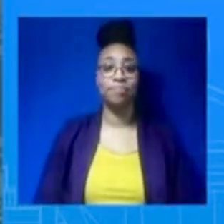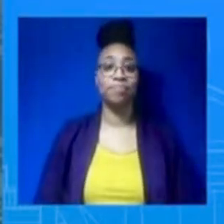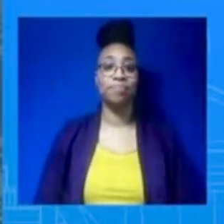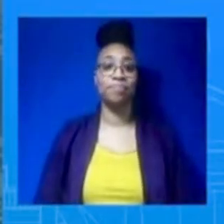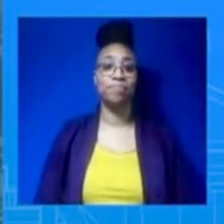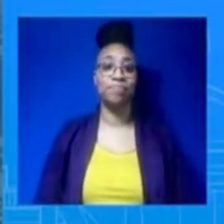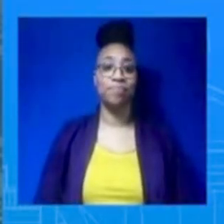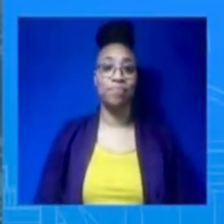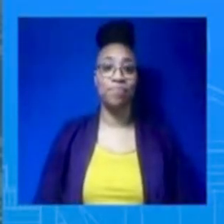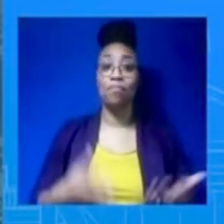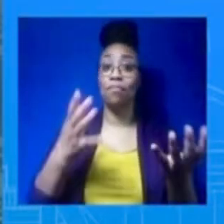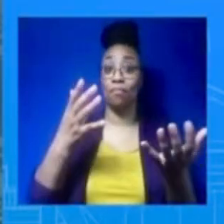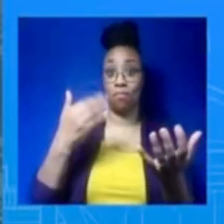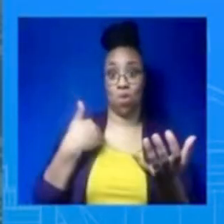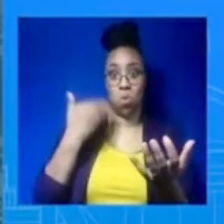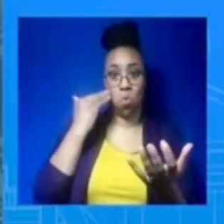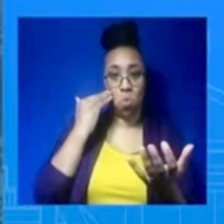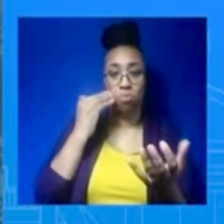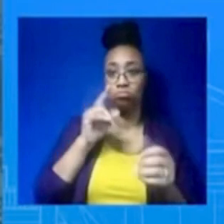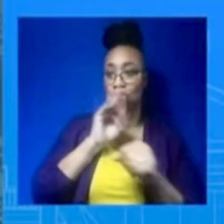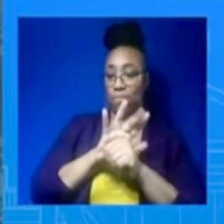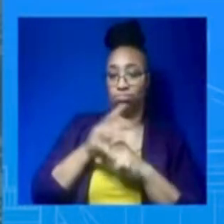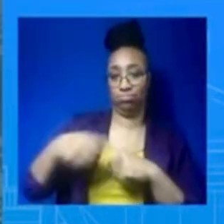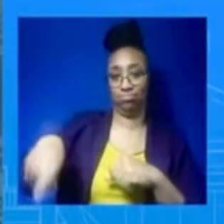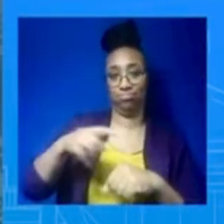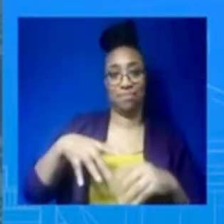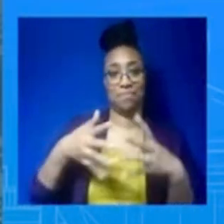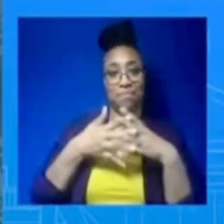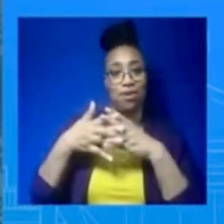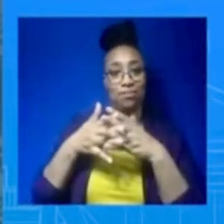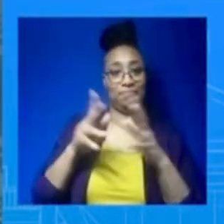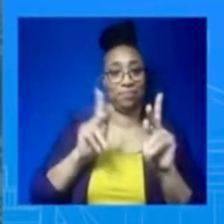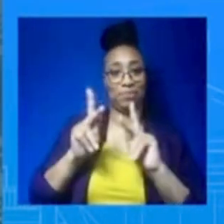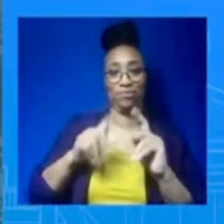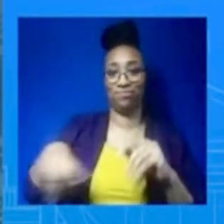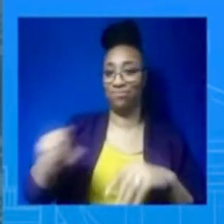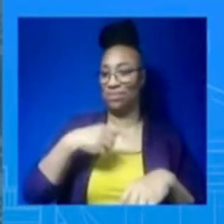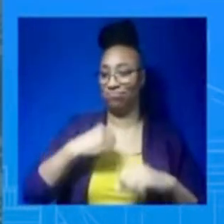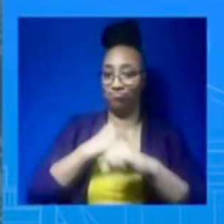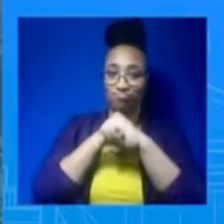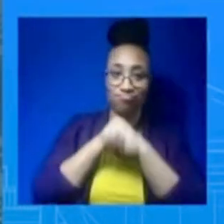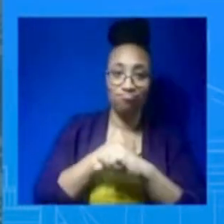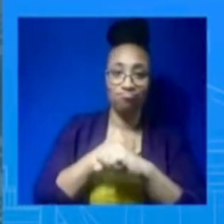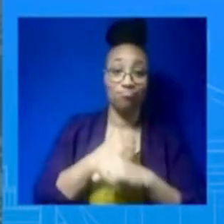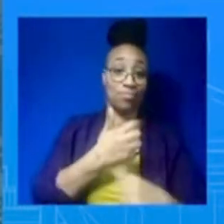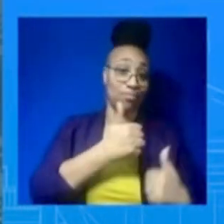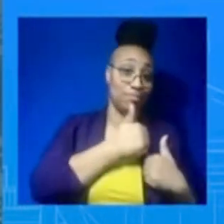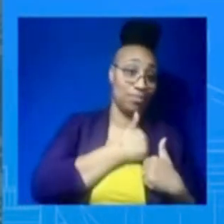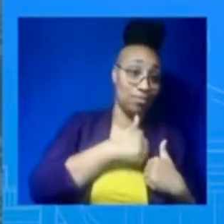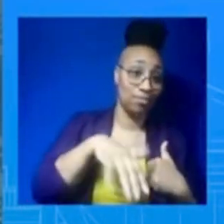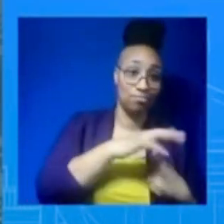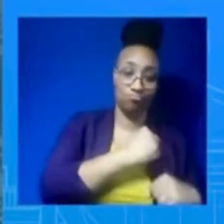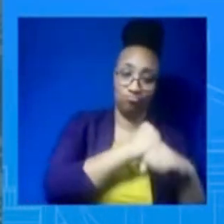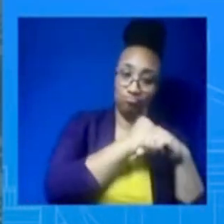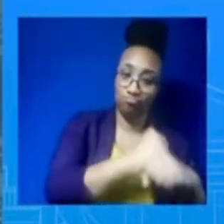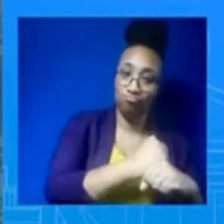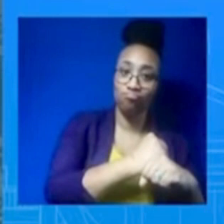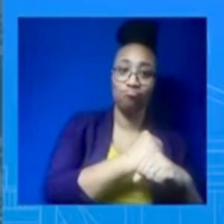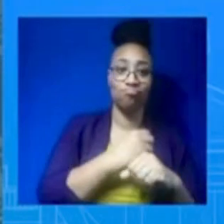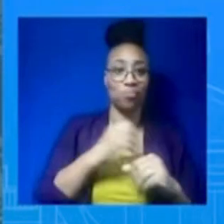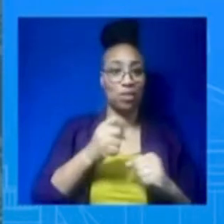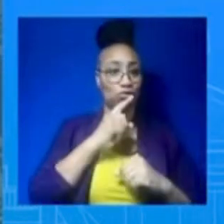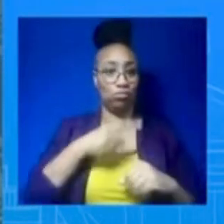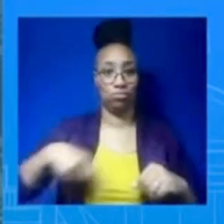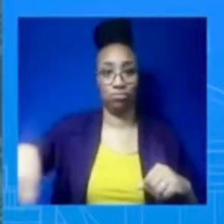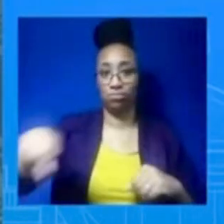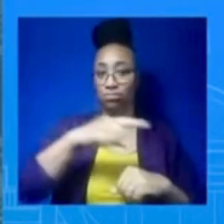ability to protect our sensitive military sites and our nation's secrets. That will always come first. And that